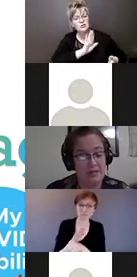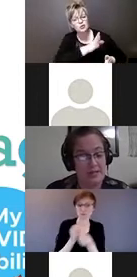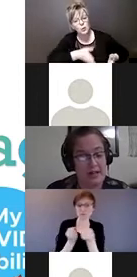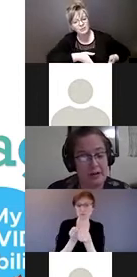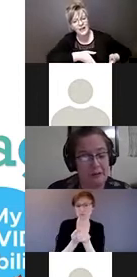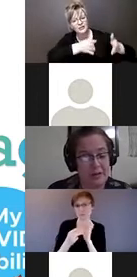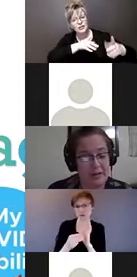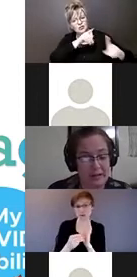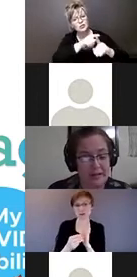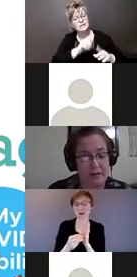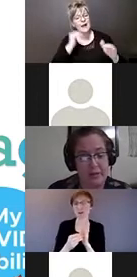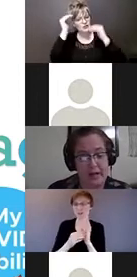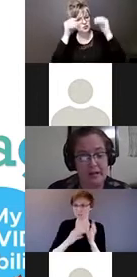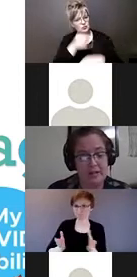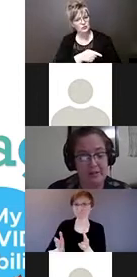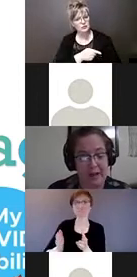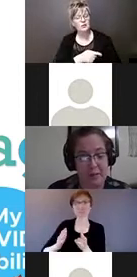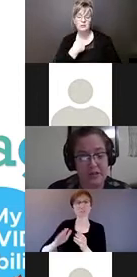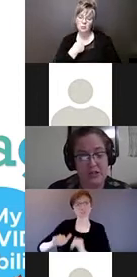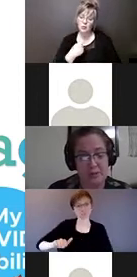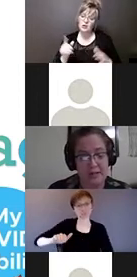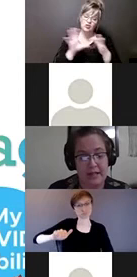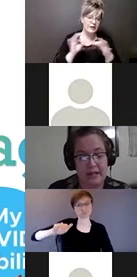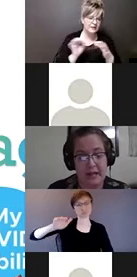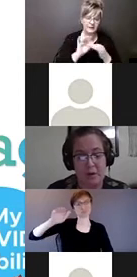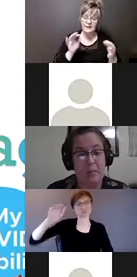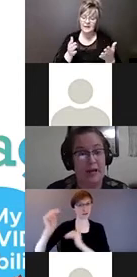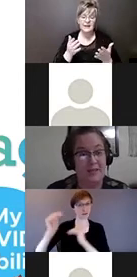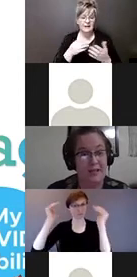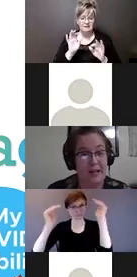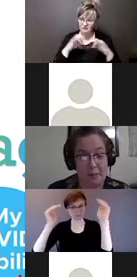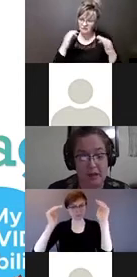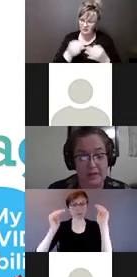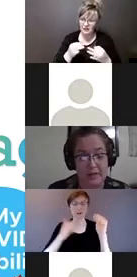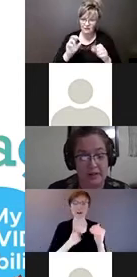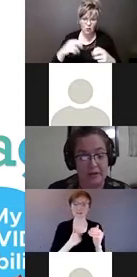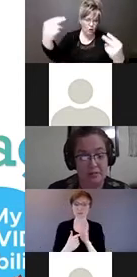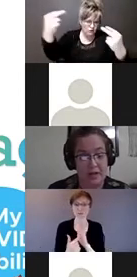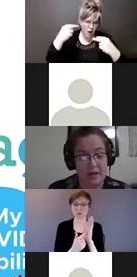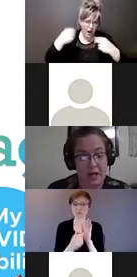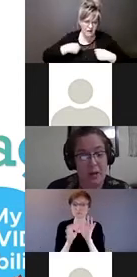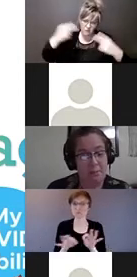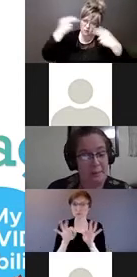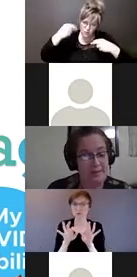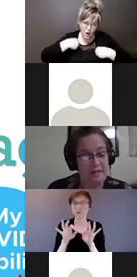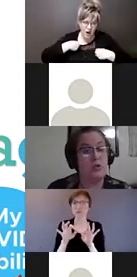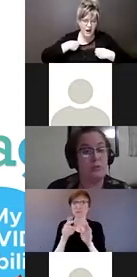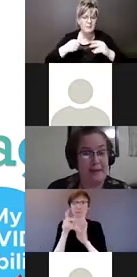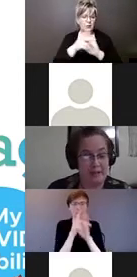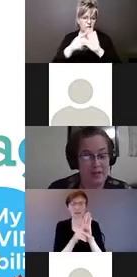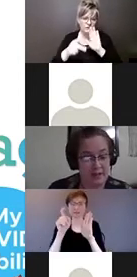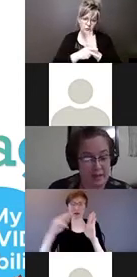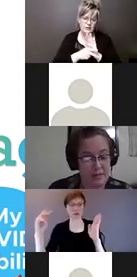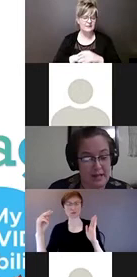expressed a desire for the needs and realities of families to be seen and mobilized at a policy level. My message